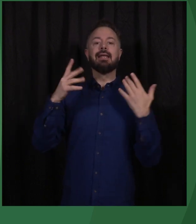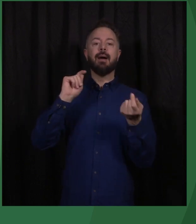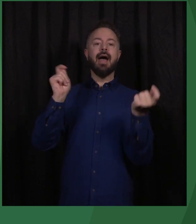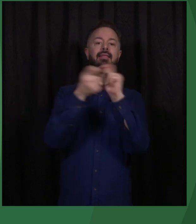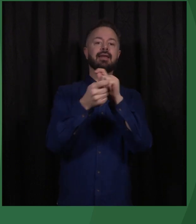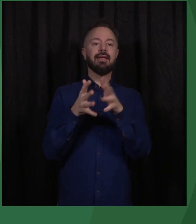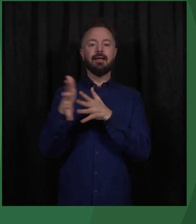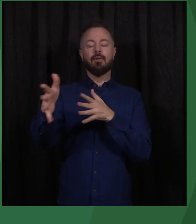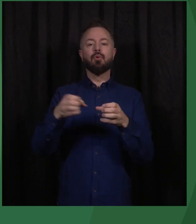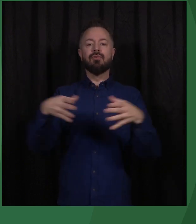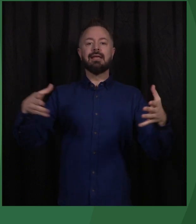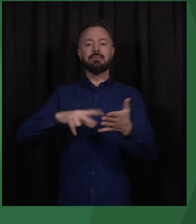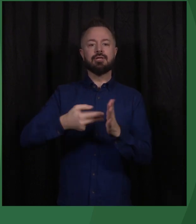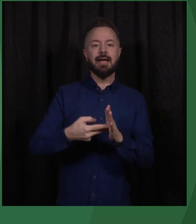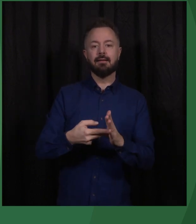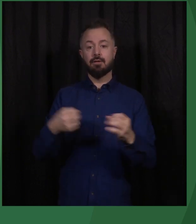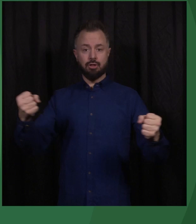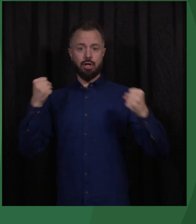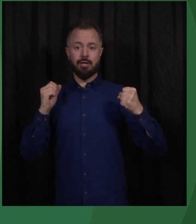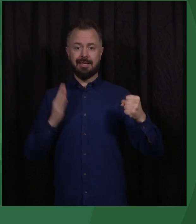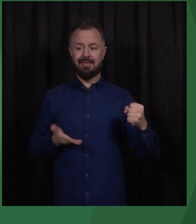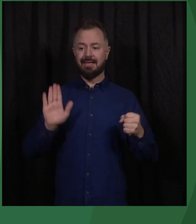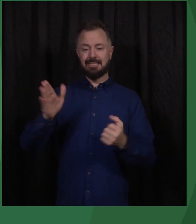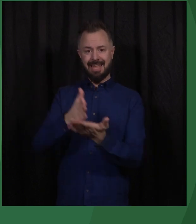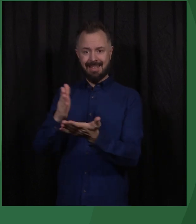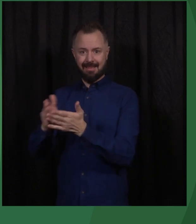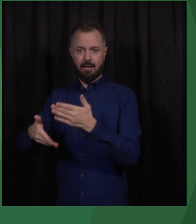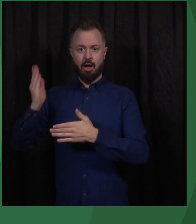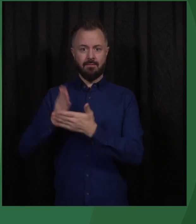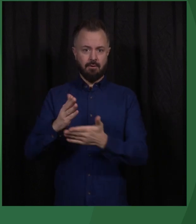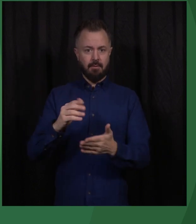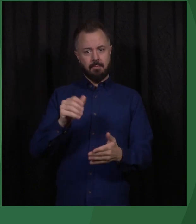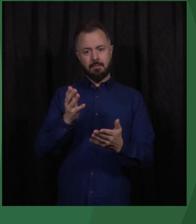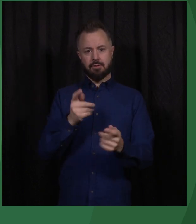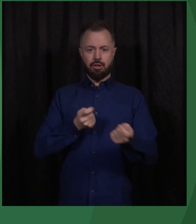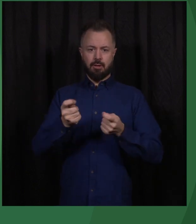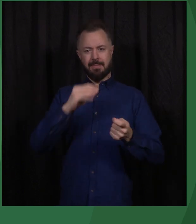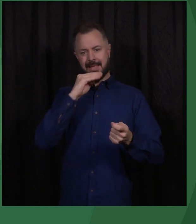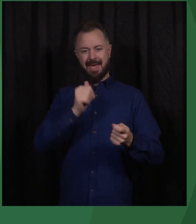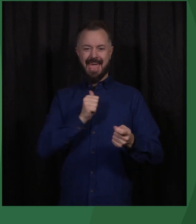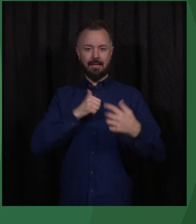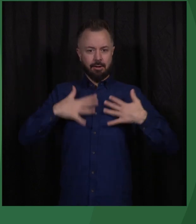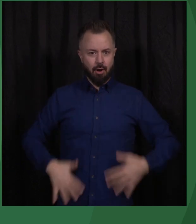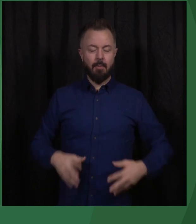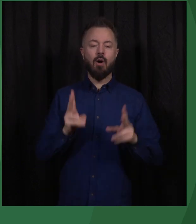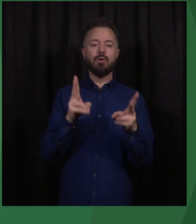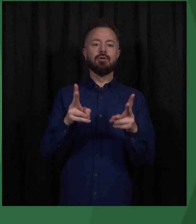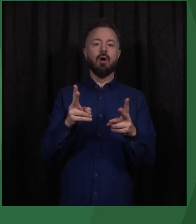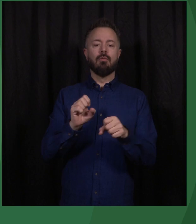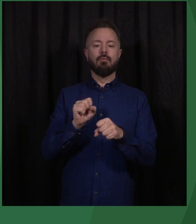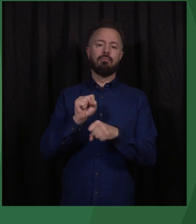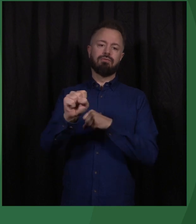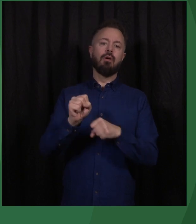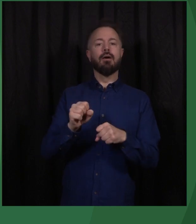projects, strengthening women's rights to decide over their own bodies, and food security and the fight against hunger.